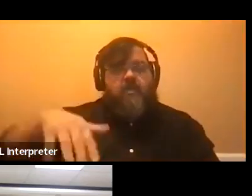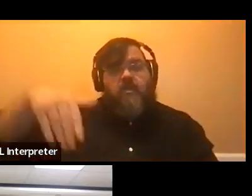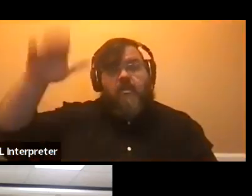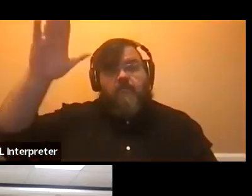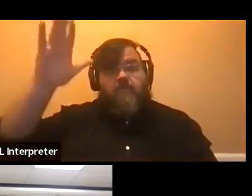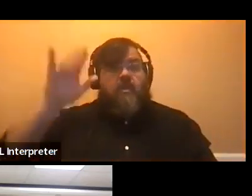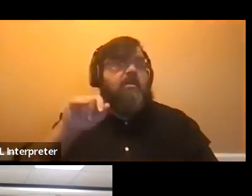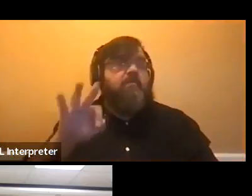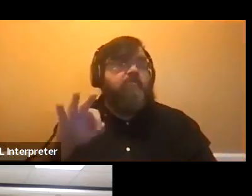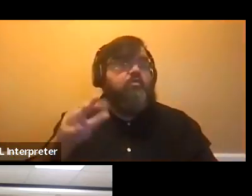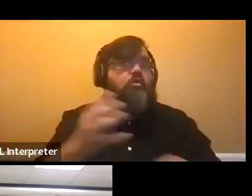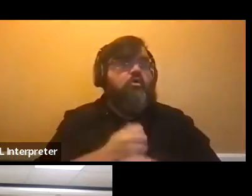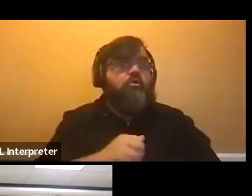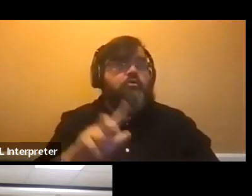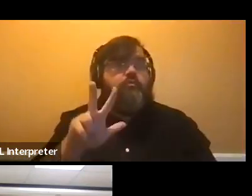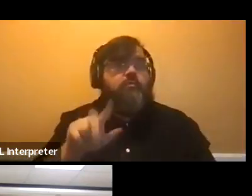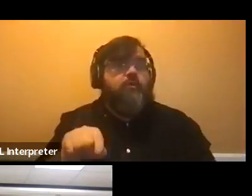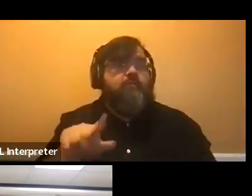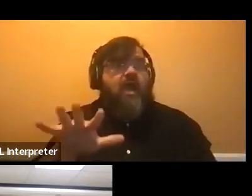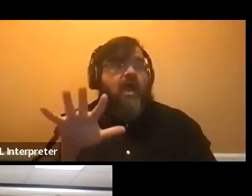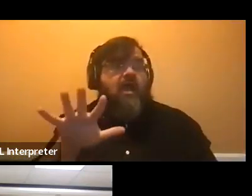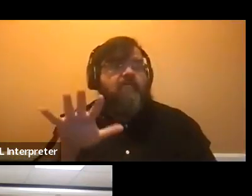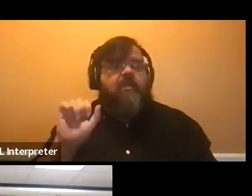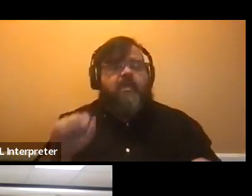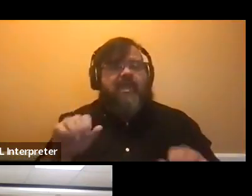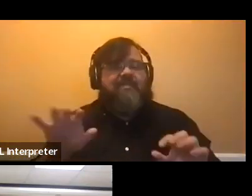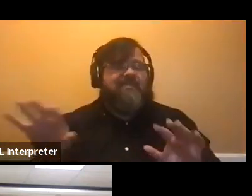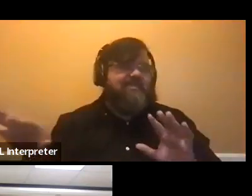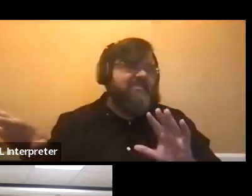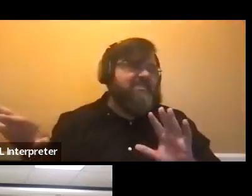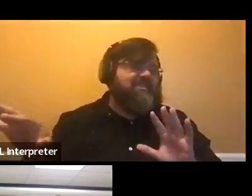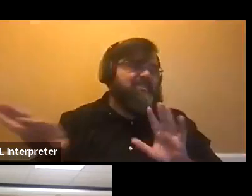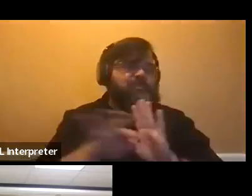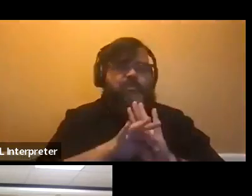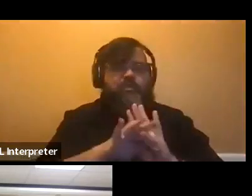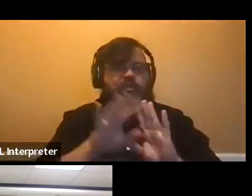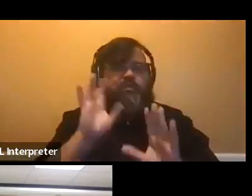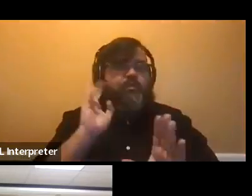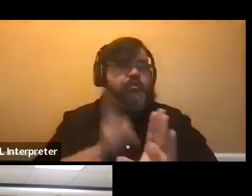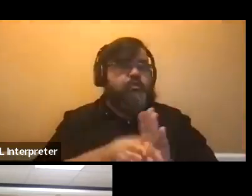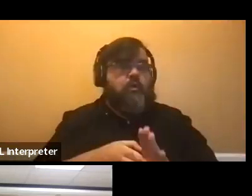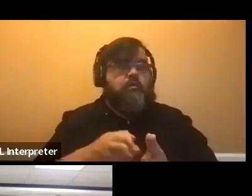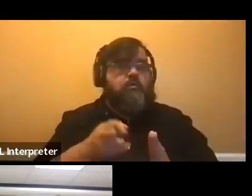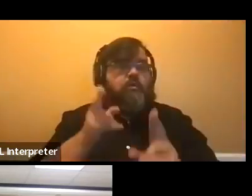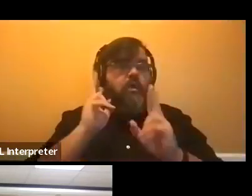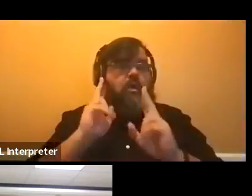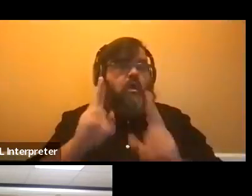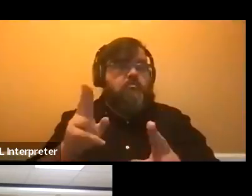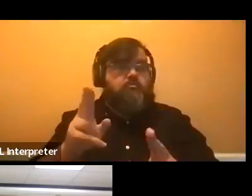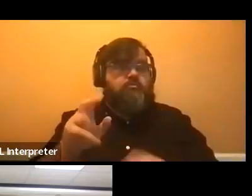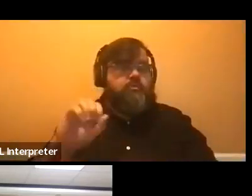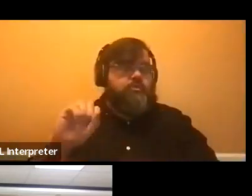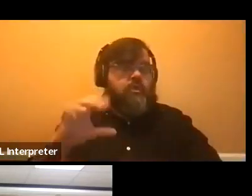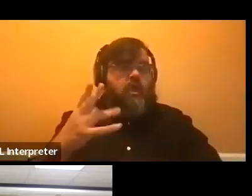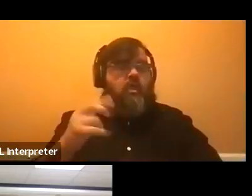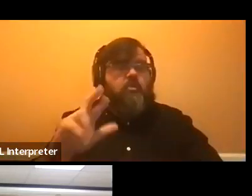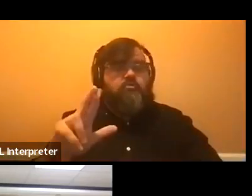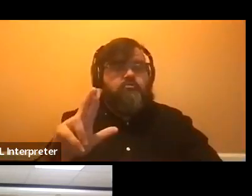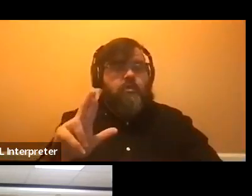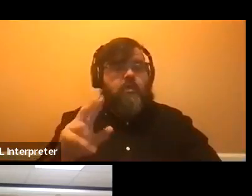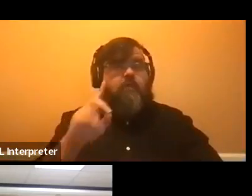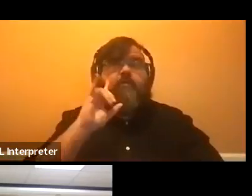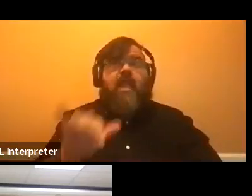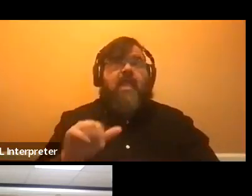can choose to join honors scholars, and that to finish that commitment, you need to maintain the 3